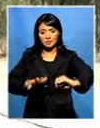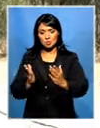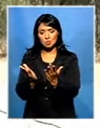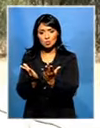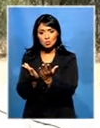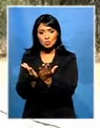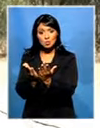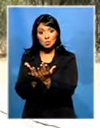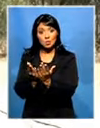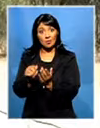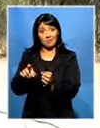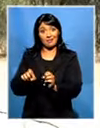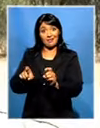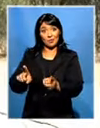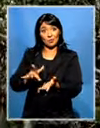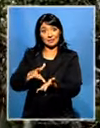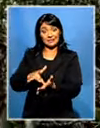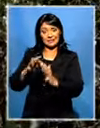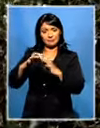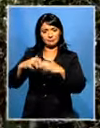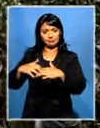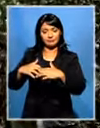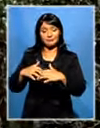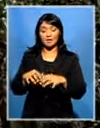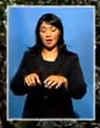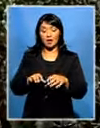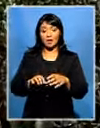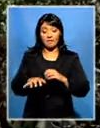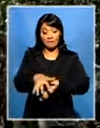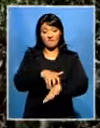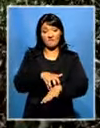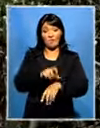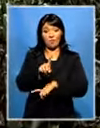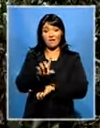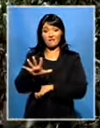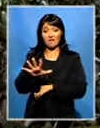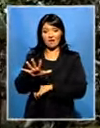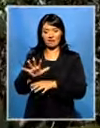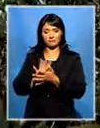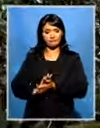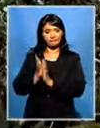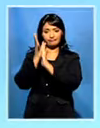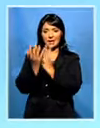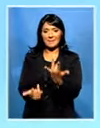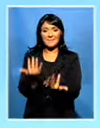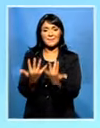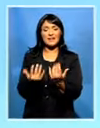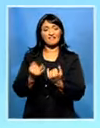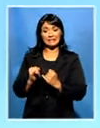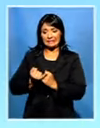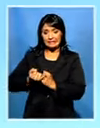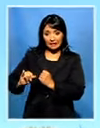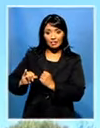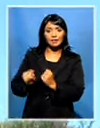the farms. There are approximately 15 farms burned down and a couple of farms that the fire is still